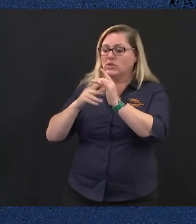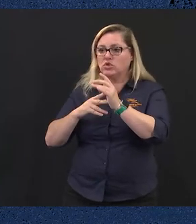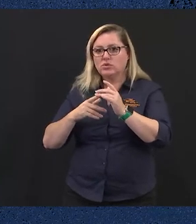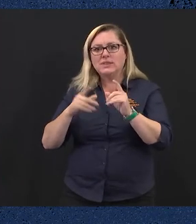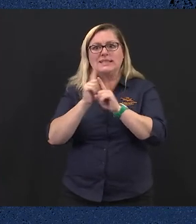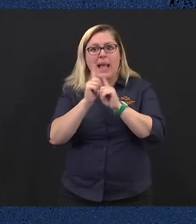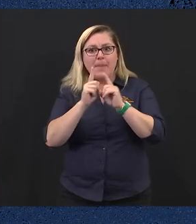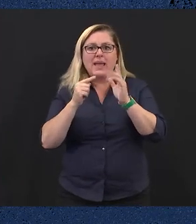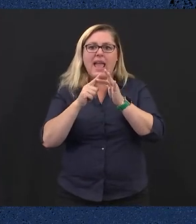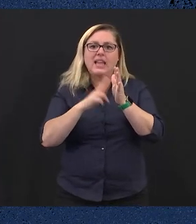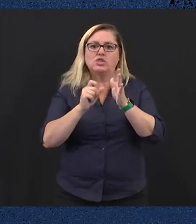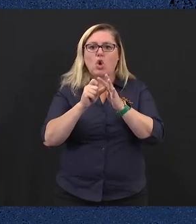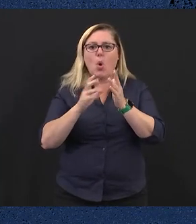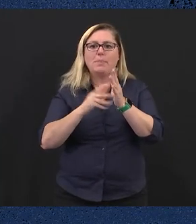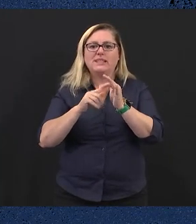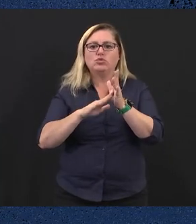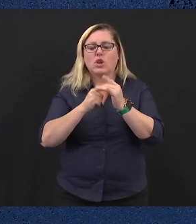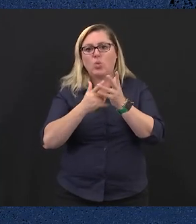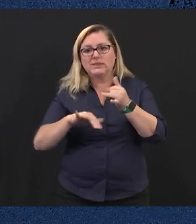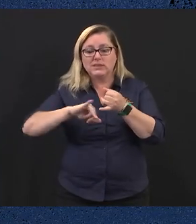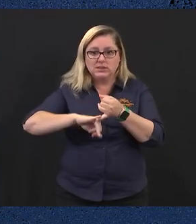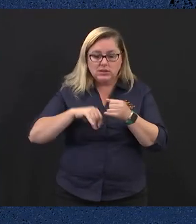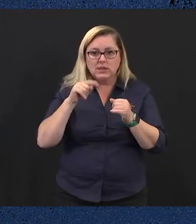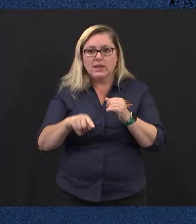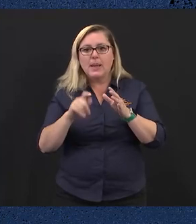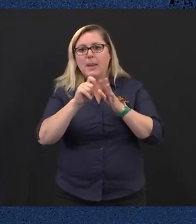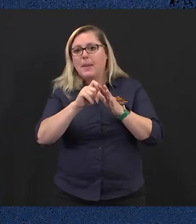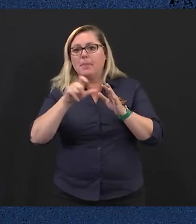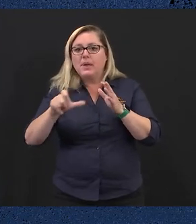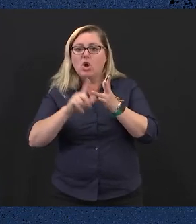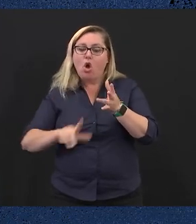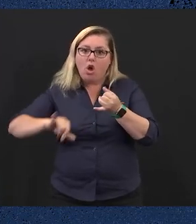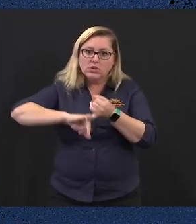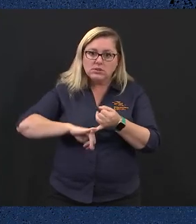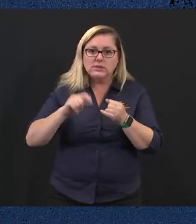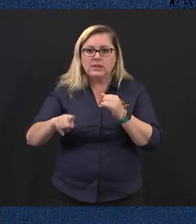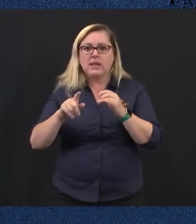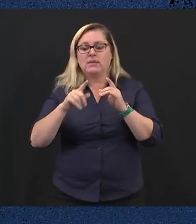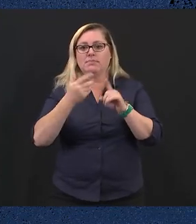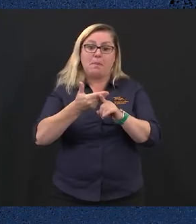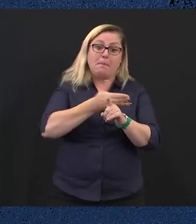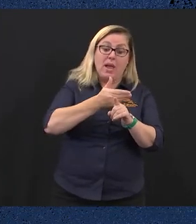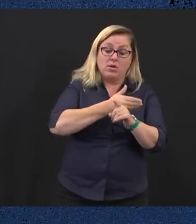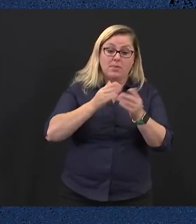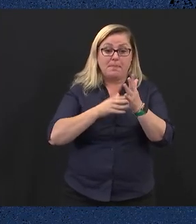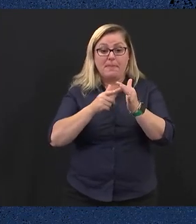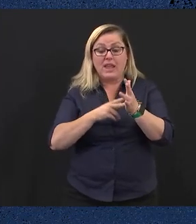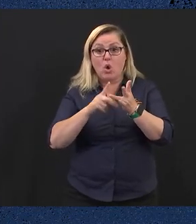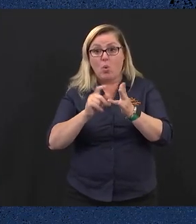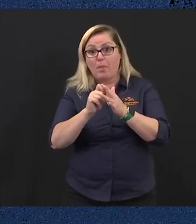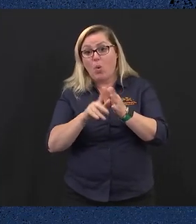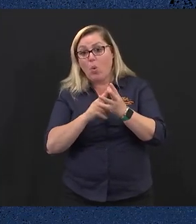endometriosis, pelvic pain, polycystic ovary syndrome and perimenopause and menopause.